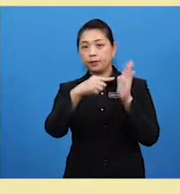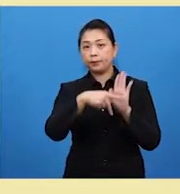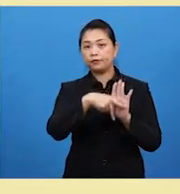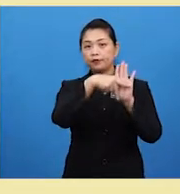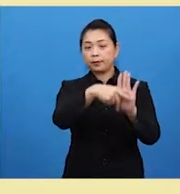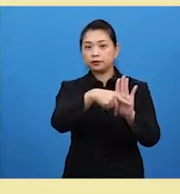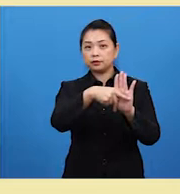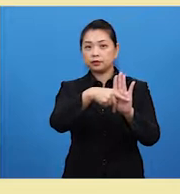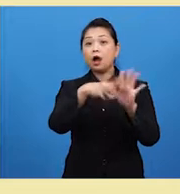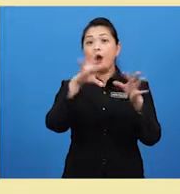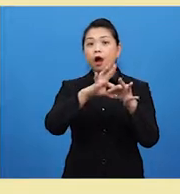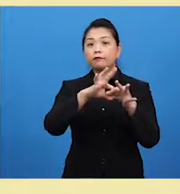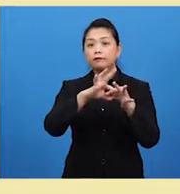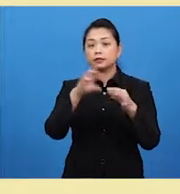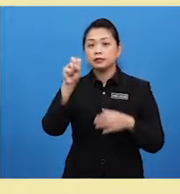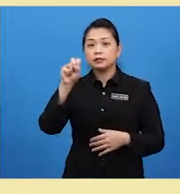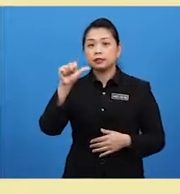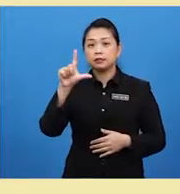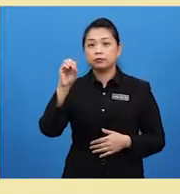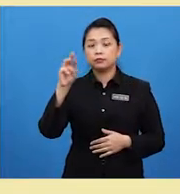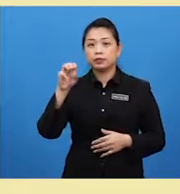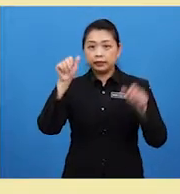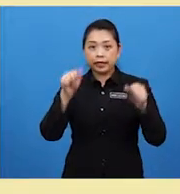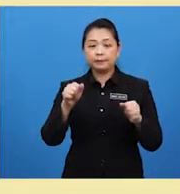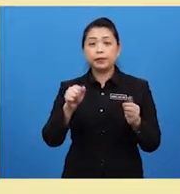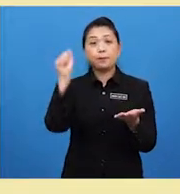of Saloma can be booked by phone.